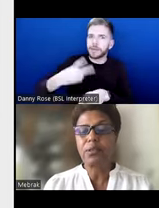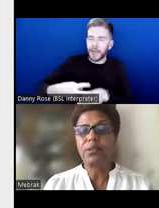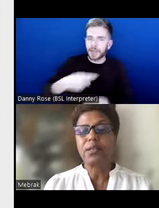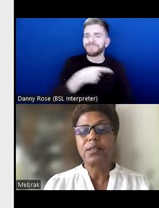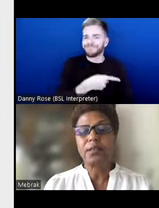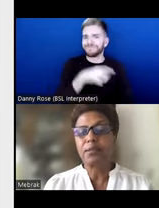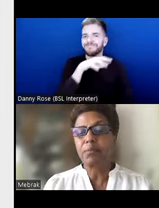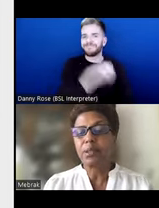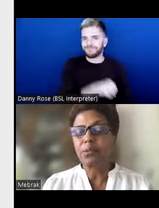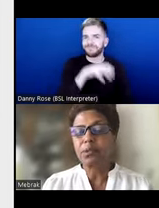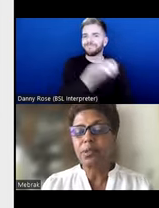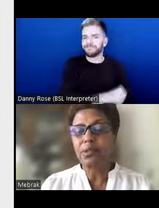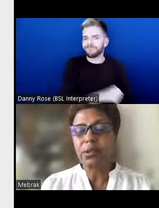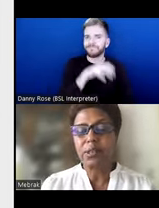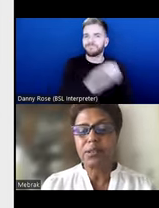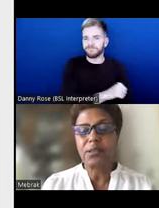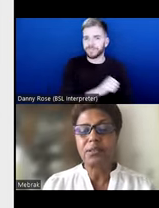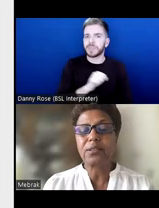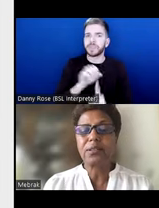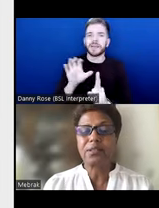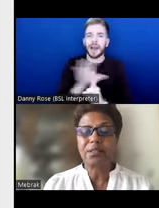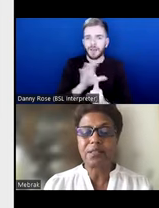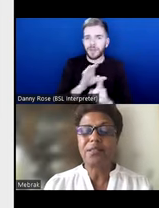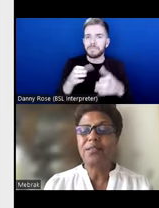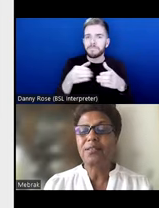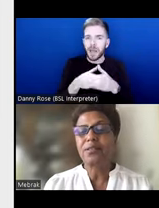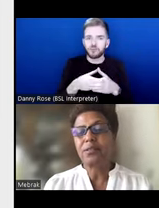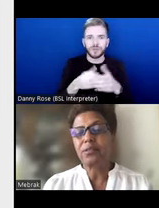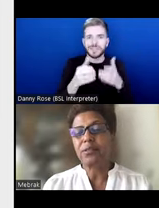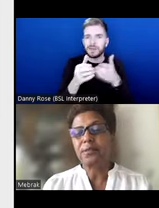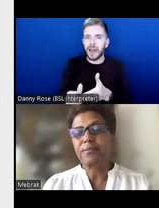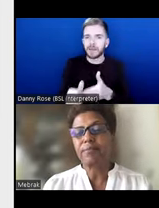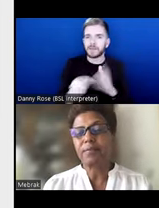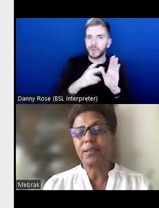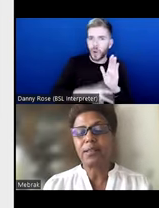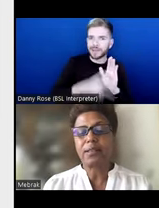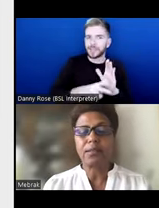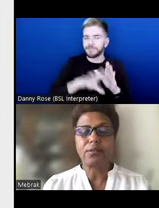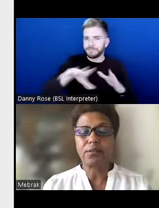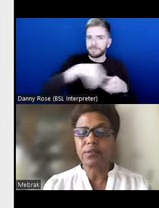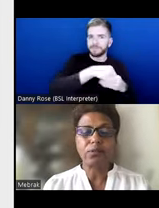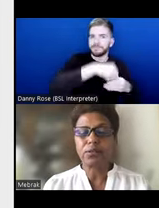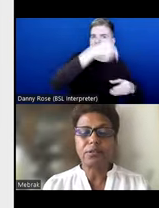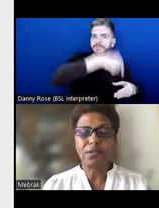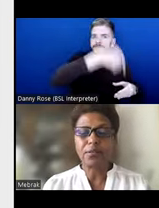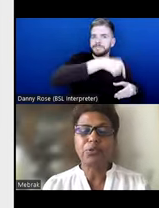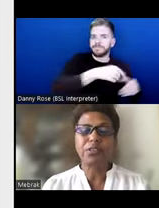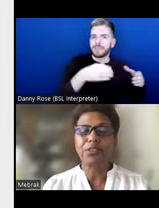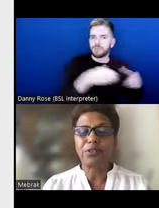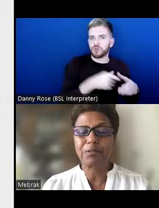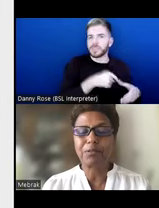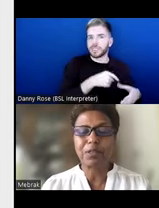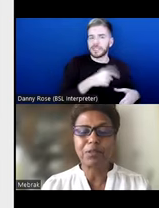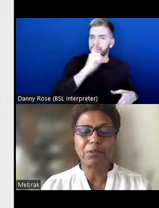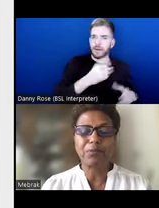individuals, ethnic minority led organizations, they are in this category. And, you know, it's not, I'm not